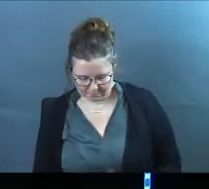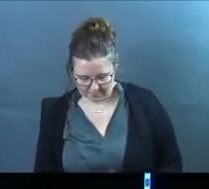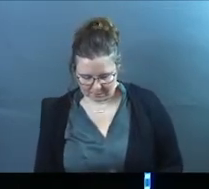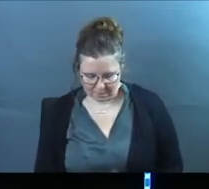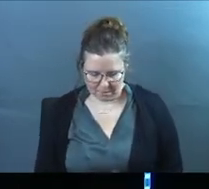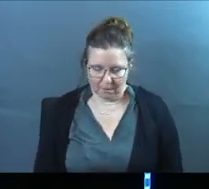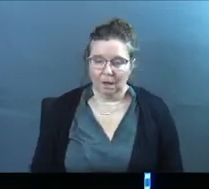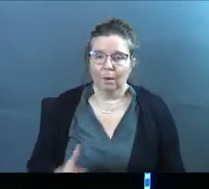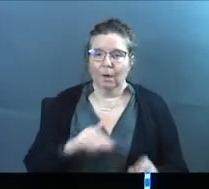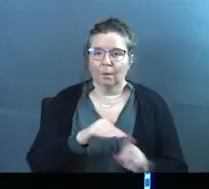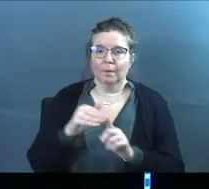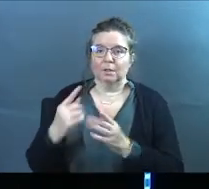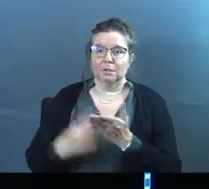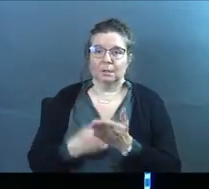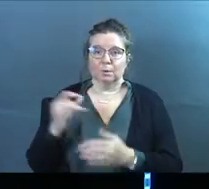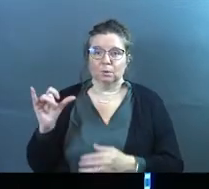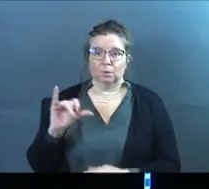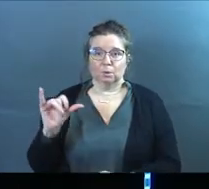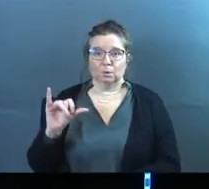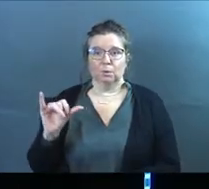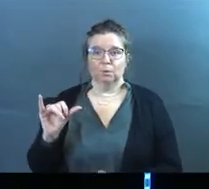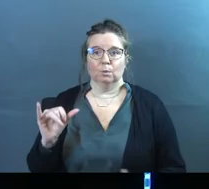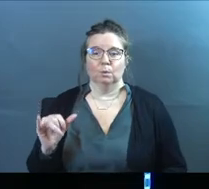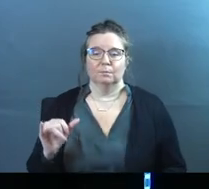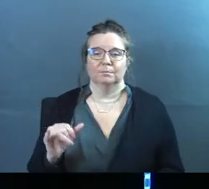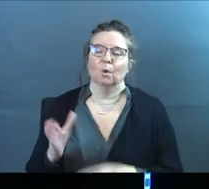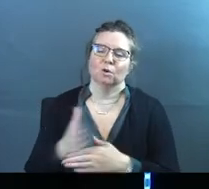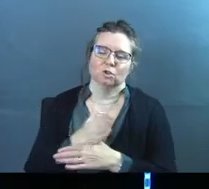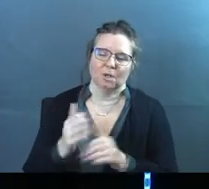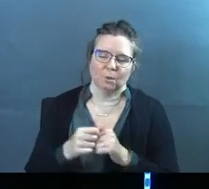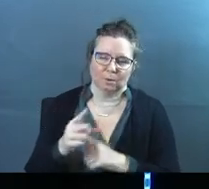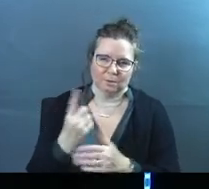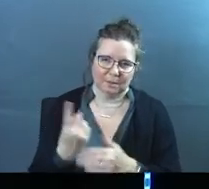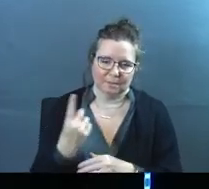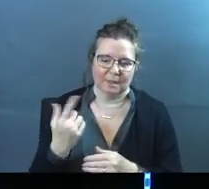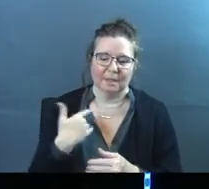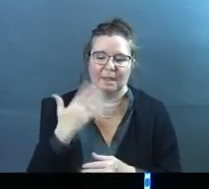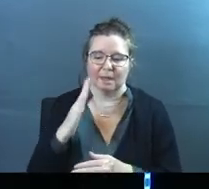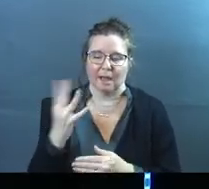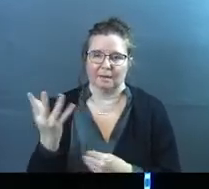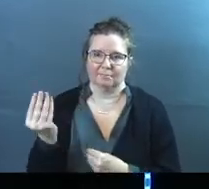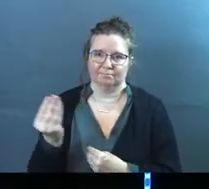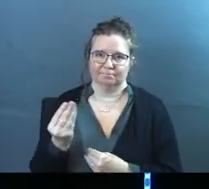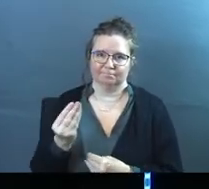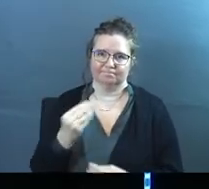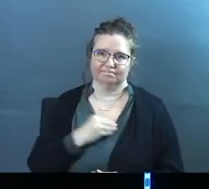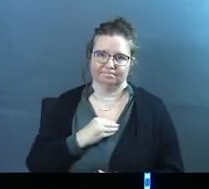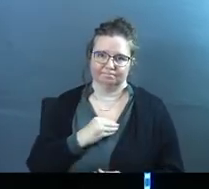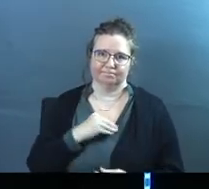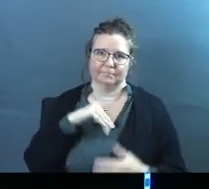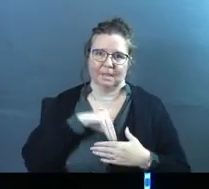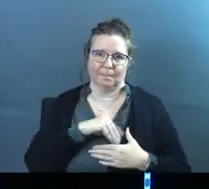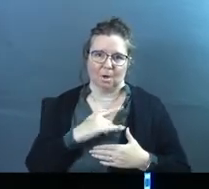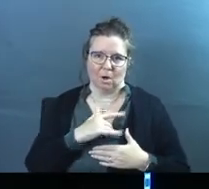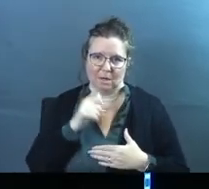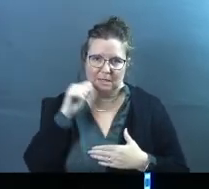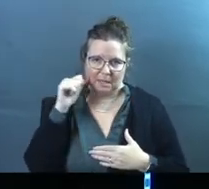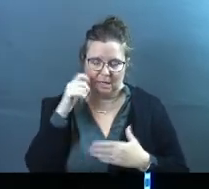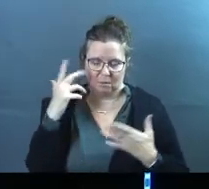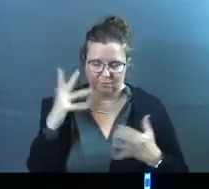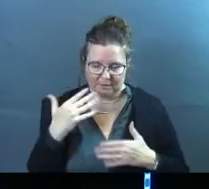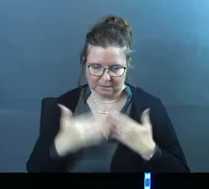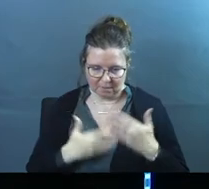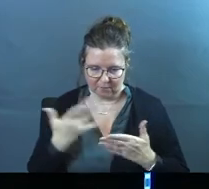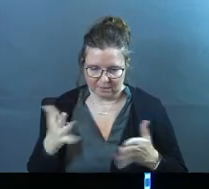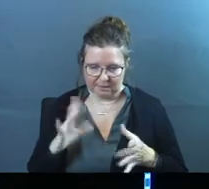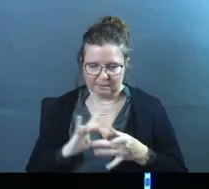And I just really quick want to remind you of something too, or not remind you, but share with you something that God had laid in my heart yesterday as I was just finishing up